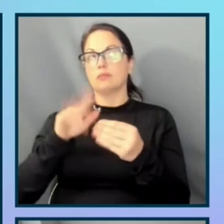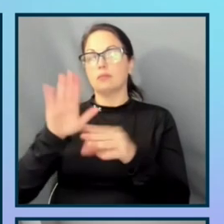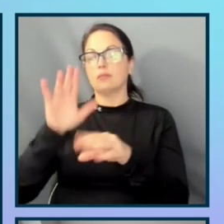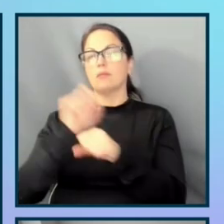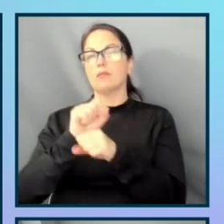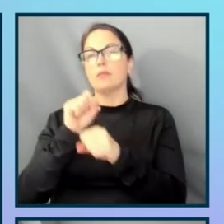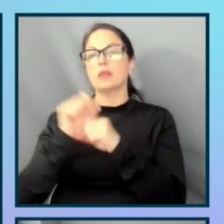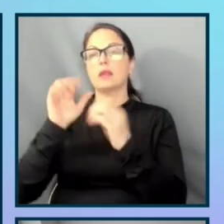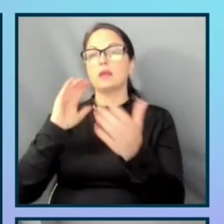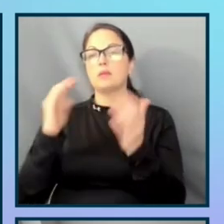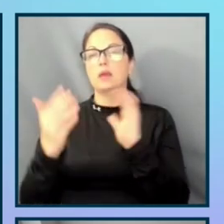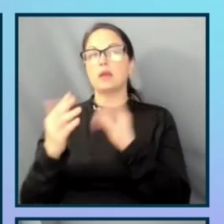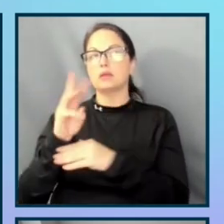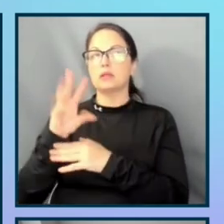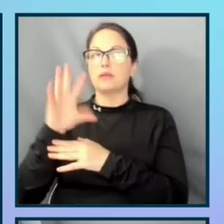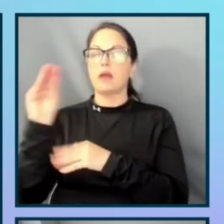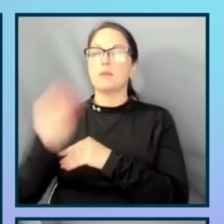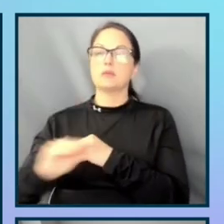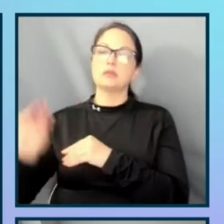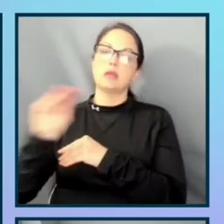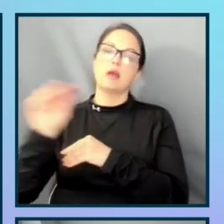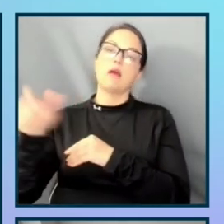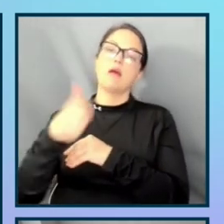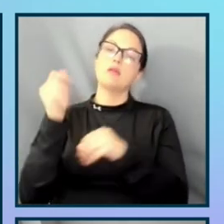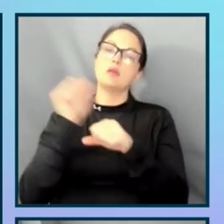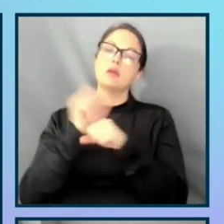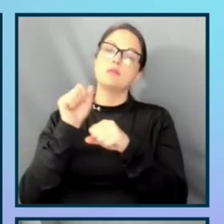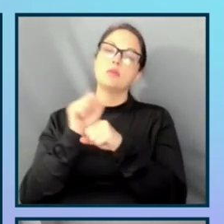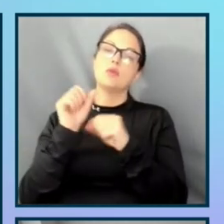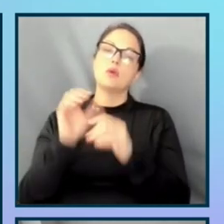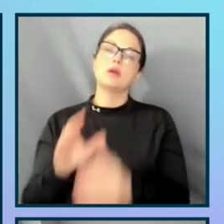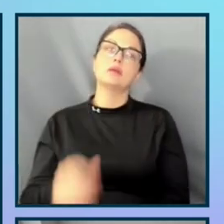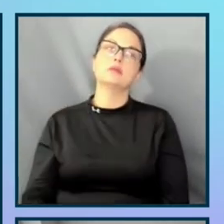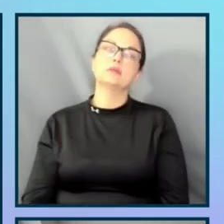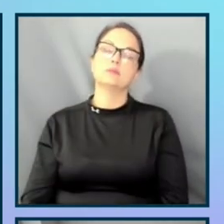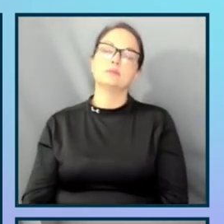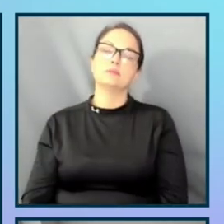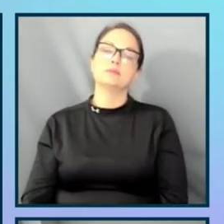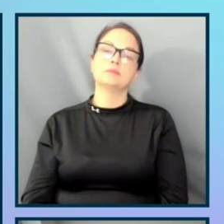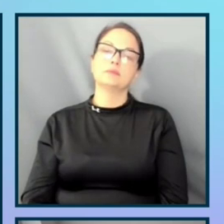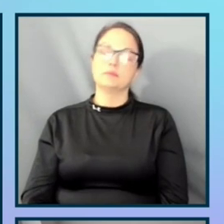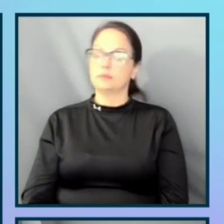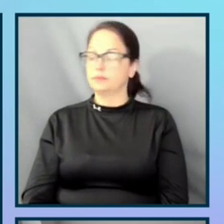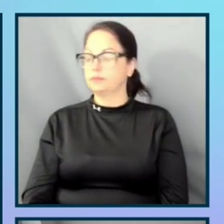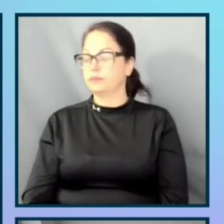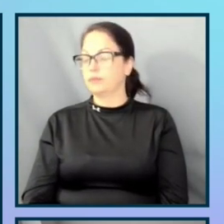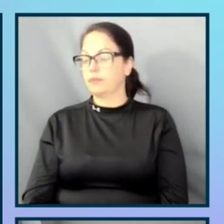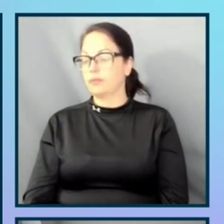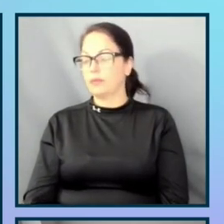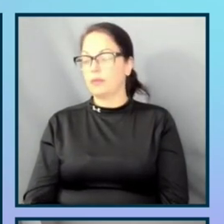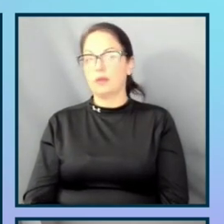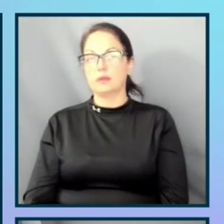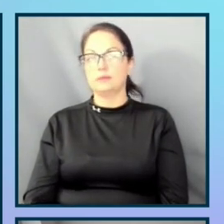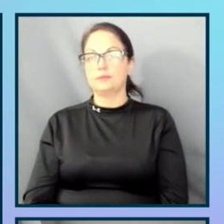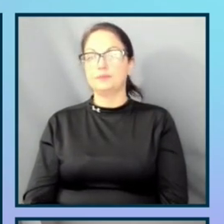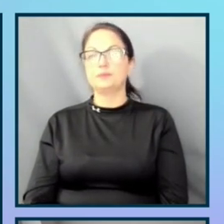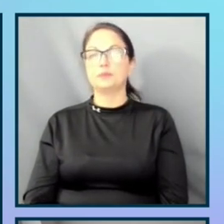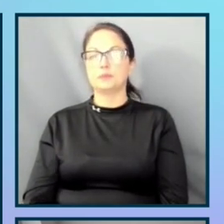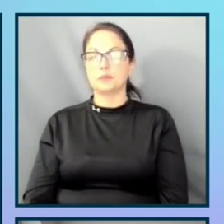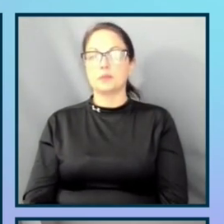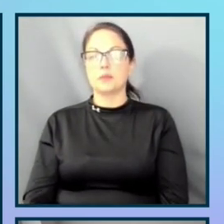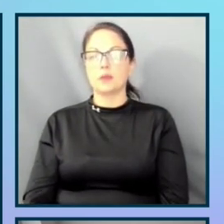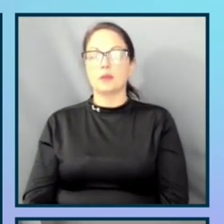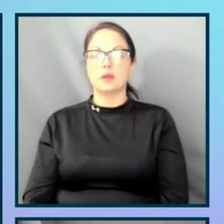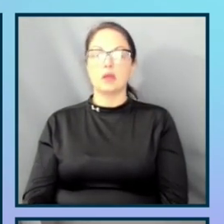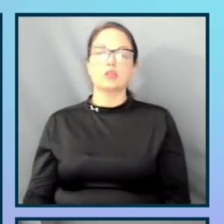65% of all other employees. So to move the needle towards inclusivity, what research can do to make sure the